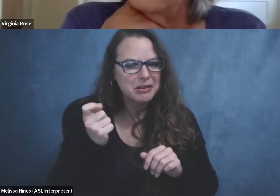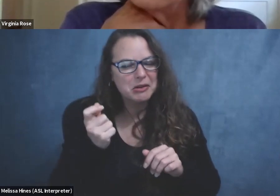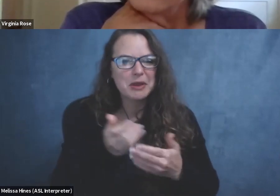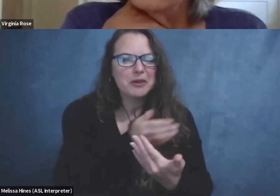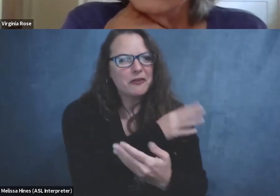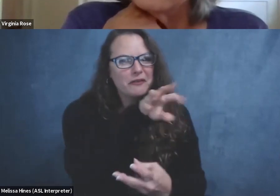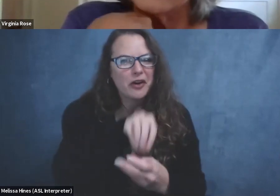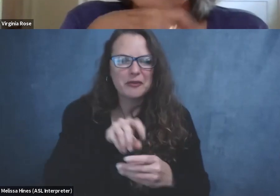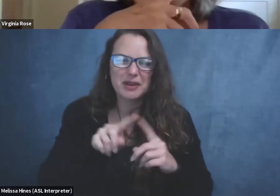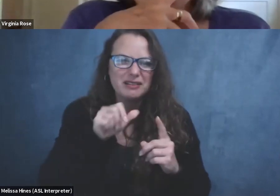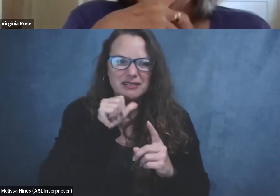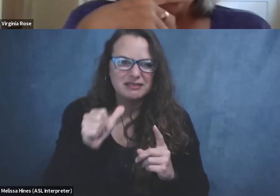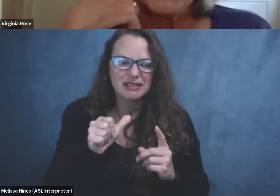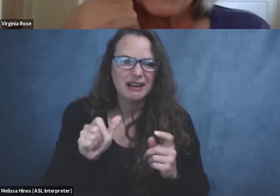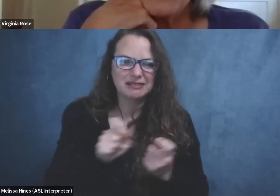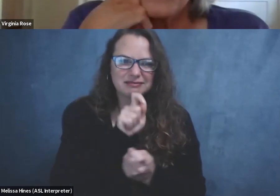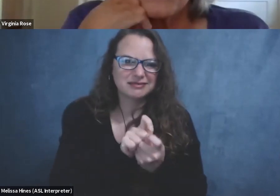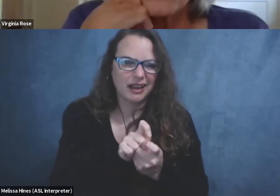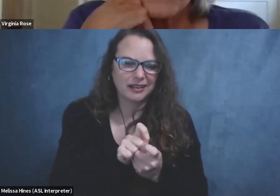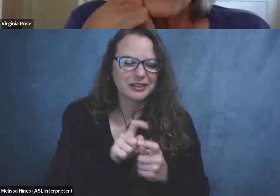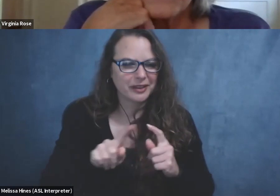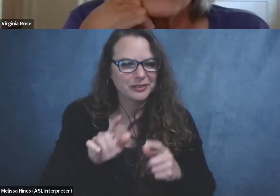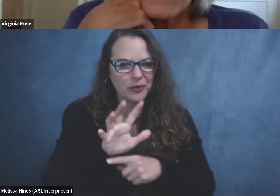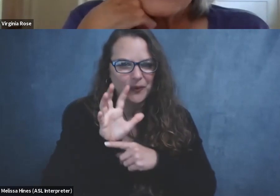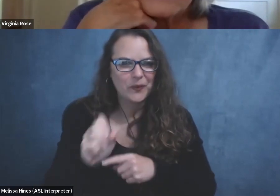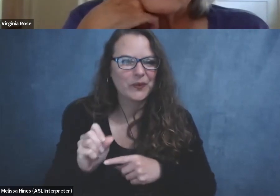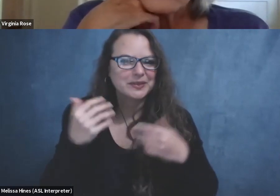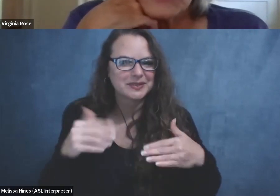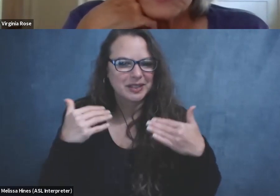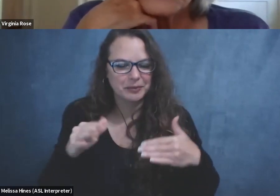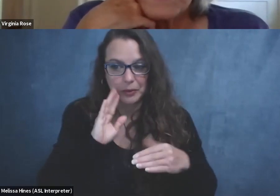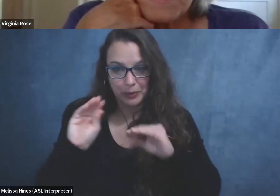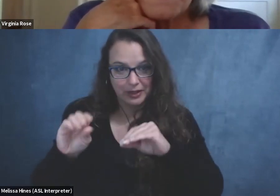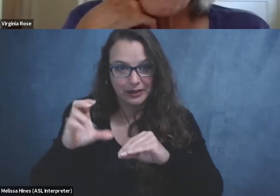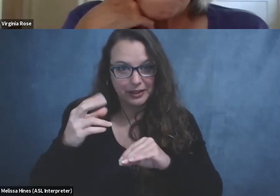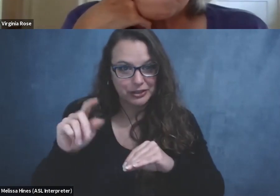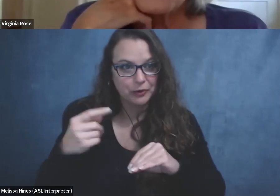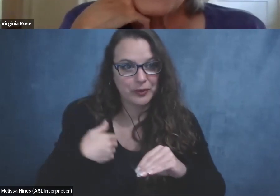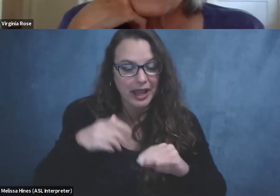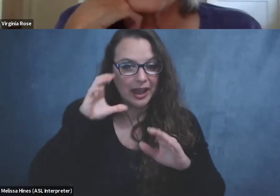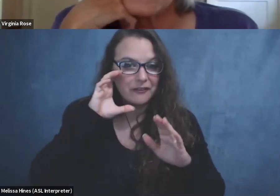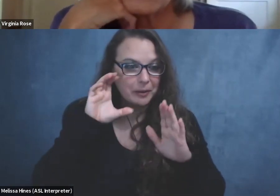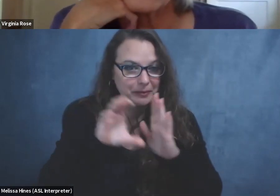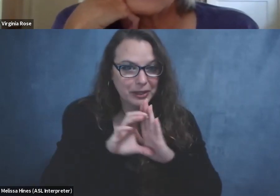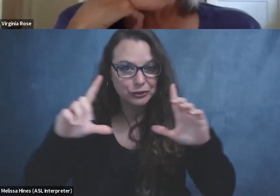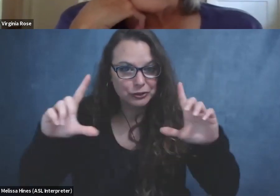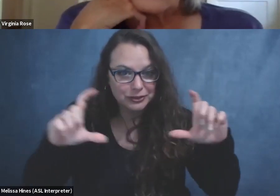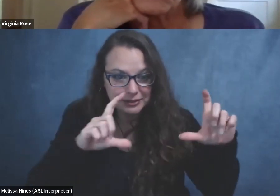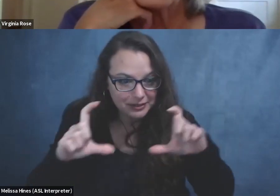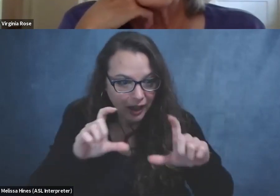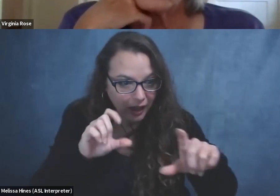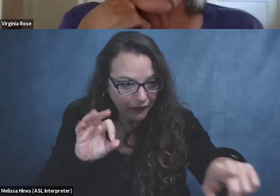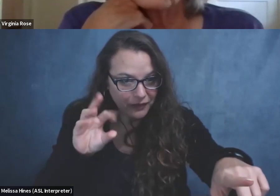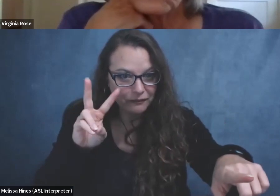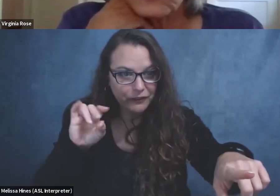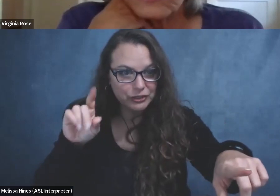sort of fantastically. So that's really awesome. I'm just going to stick in the chat. We have photos of the genius scope and the components that, oh, not